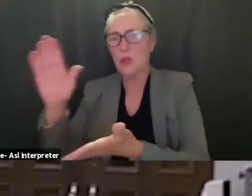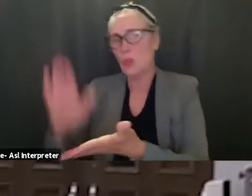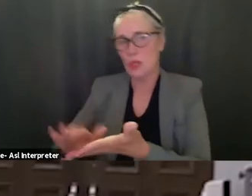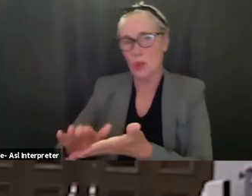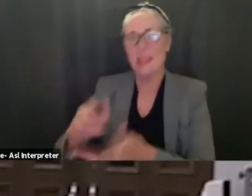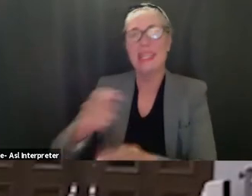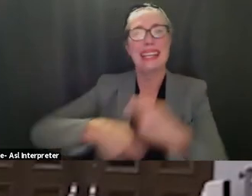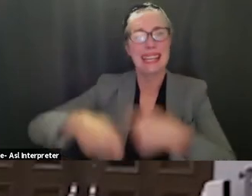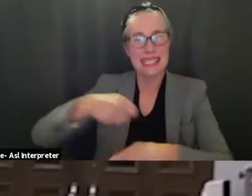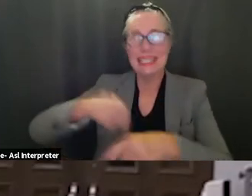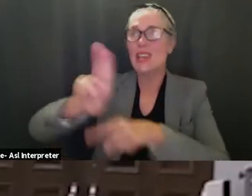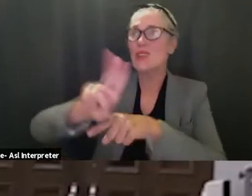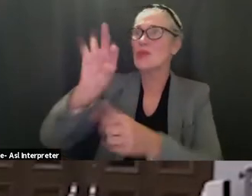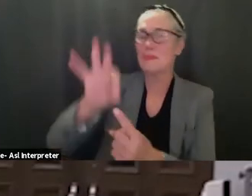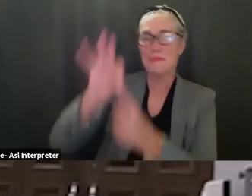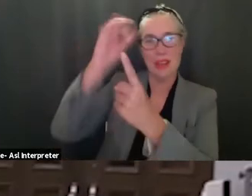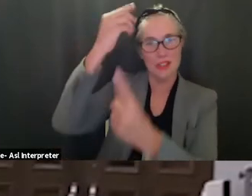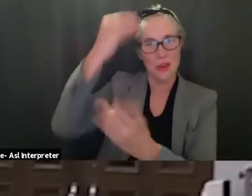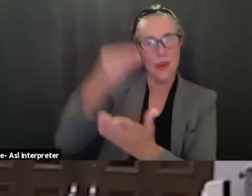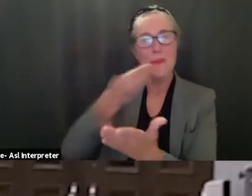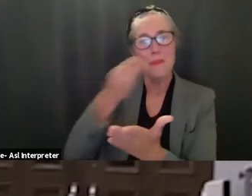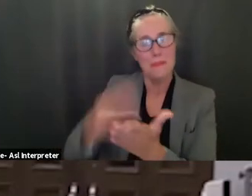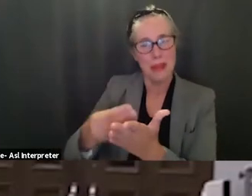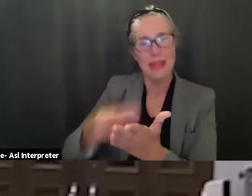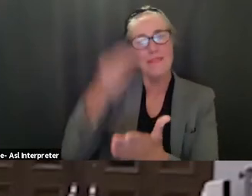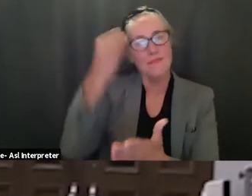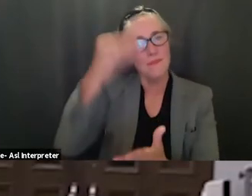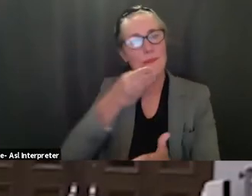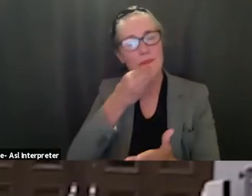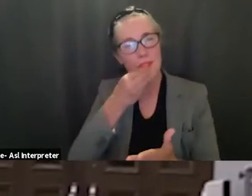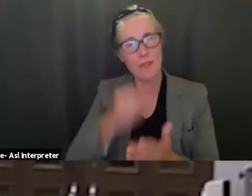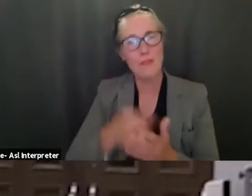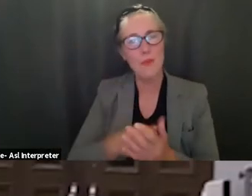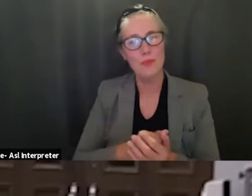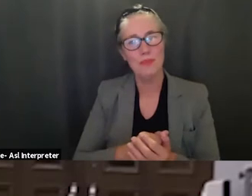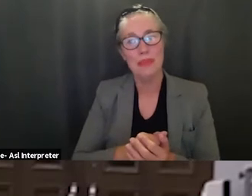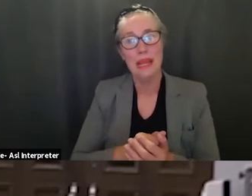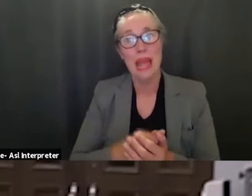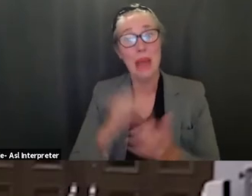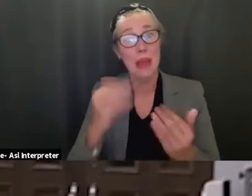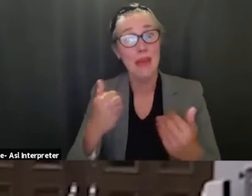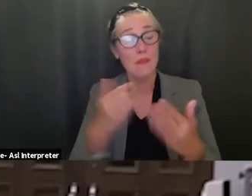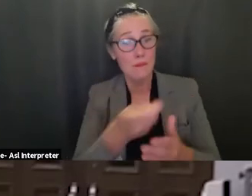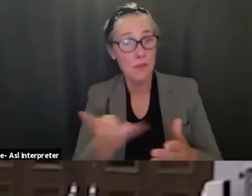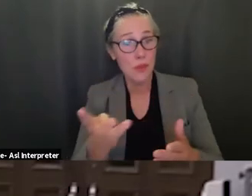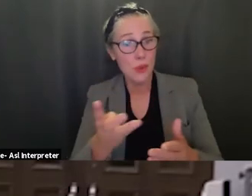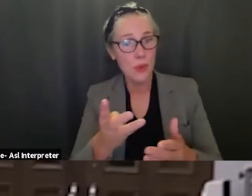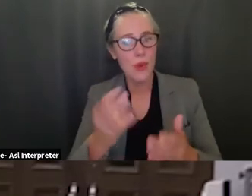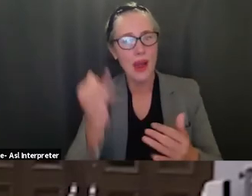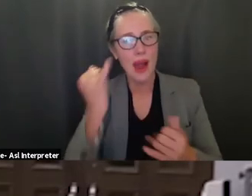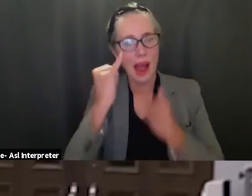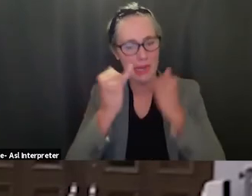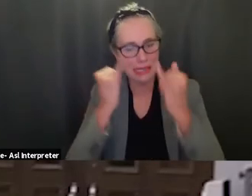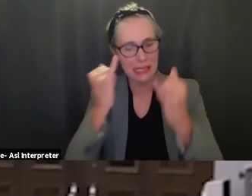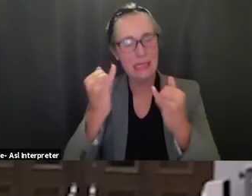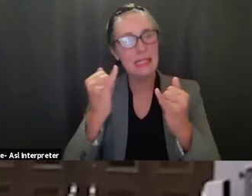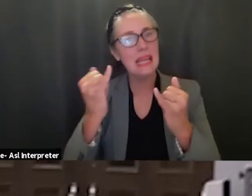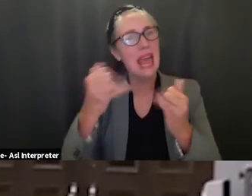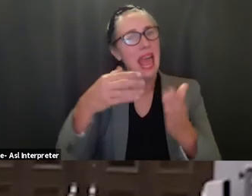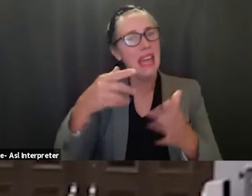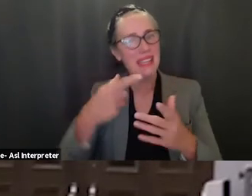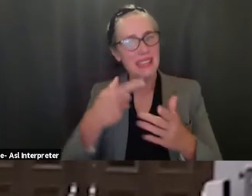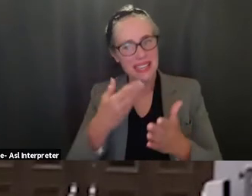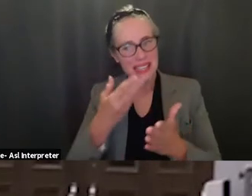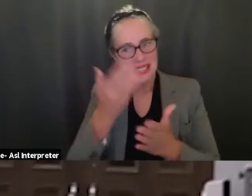kinds of items that are going to be helping us this year that are you know just brand new and just recently announced